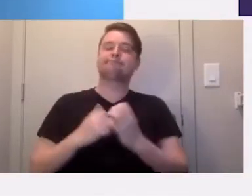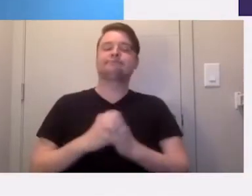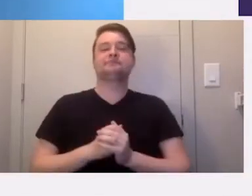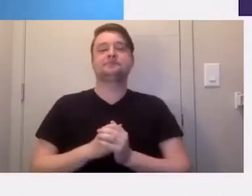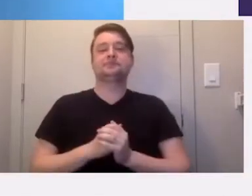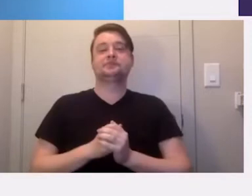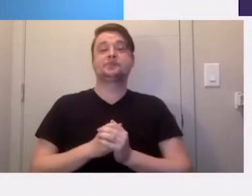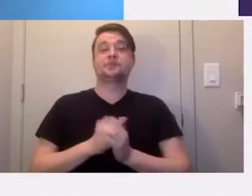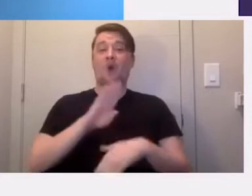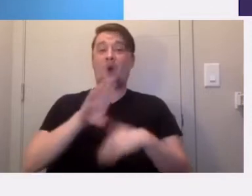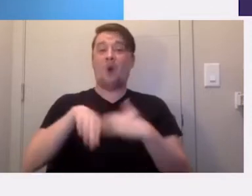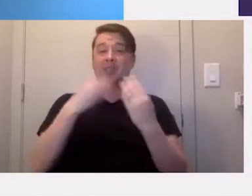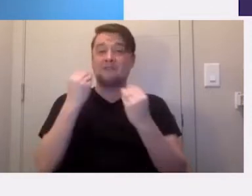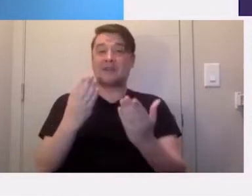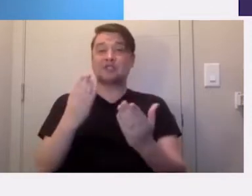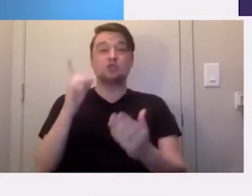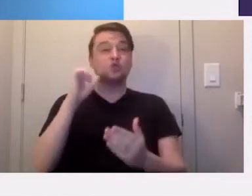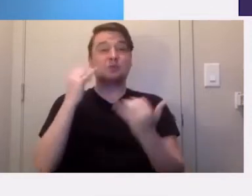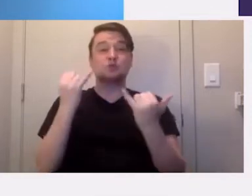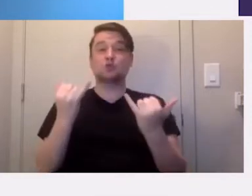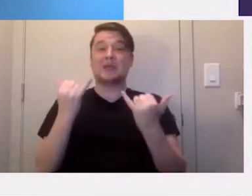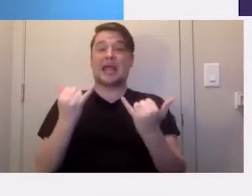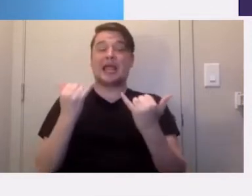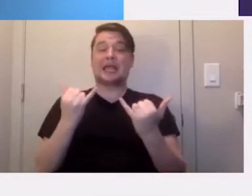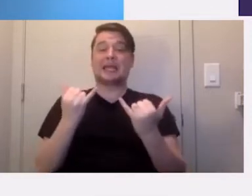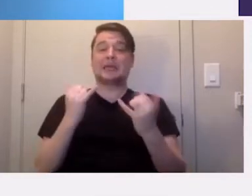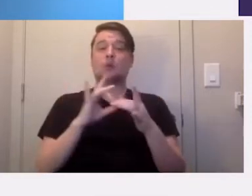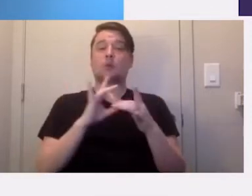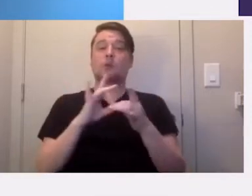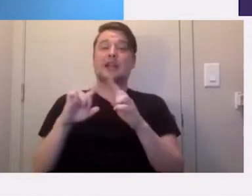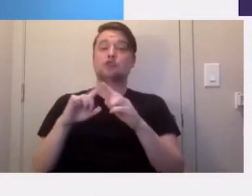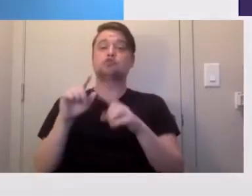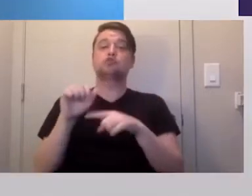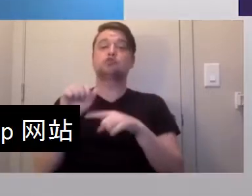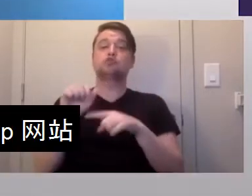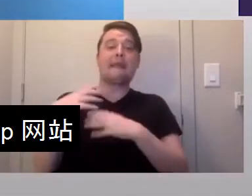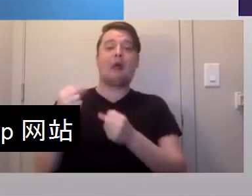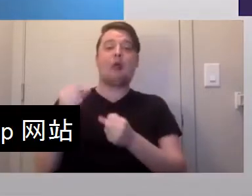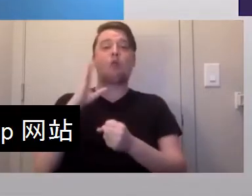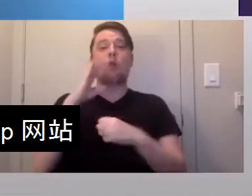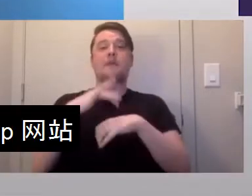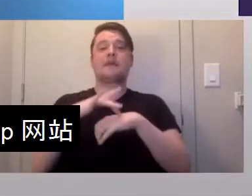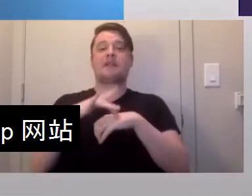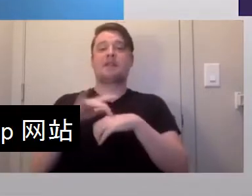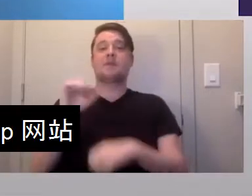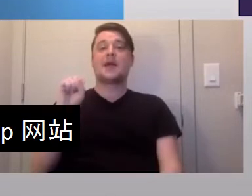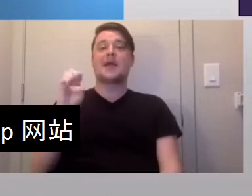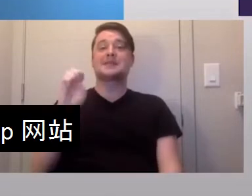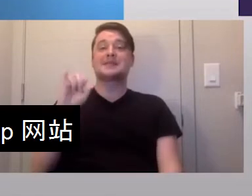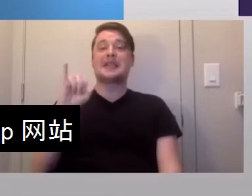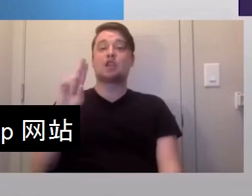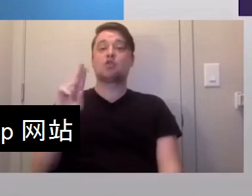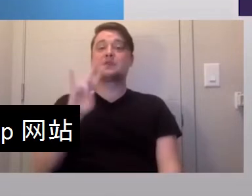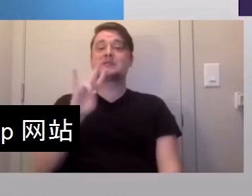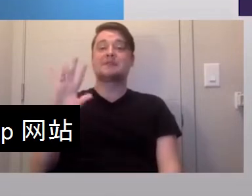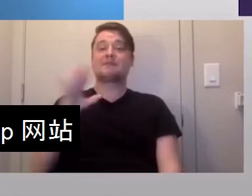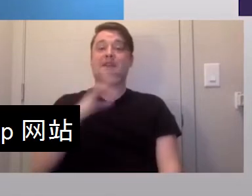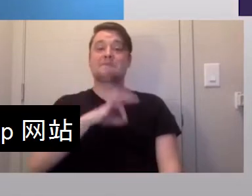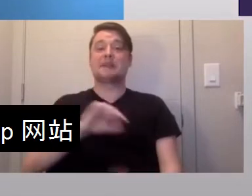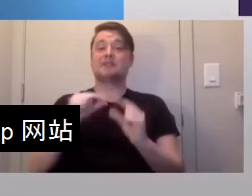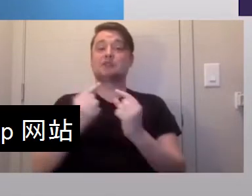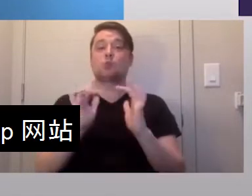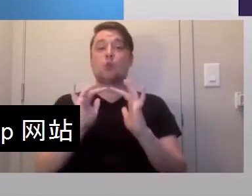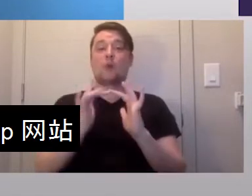All the information you hear today related to training and health will be available on the SEIU-775 Benefits Group